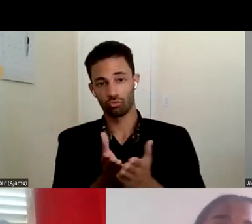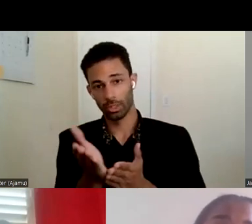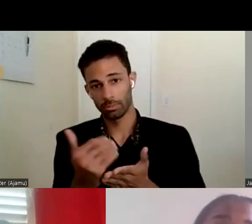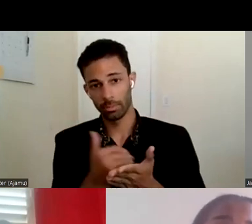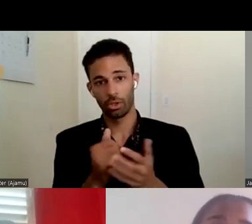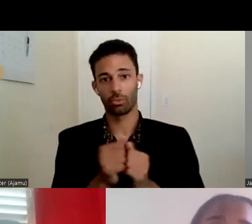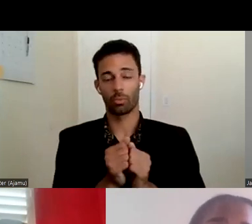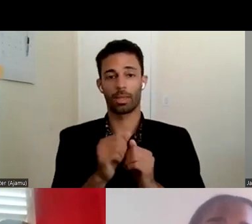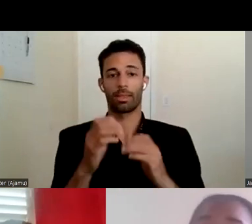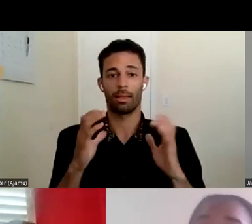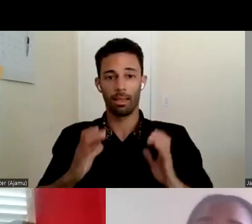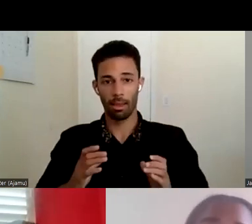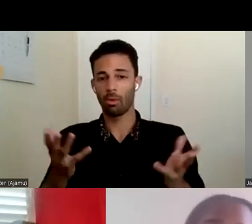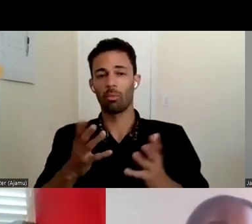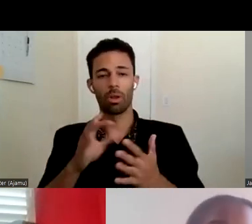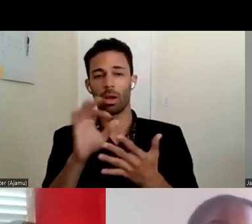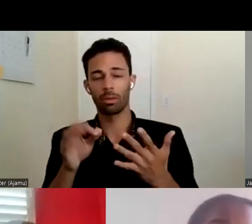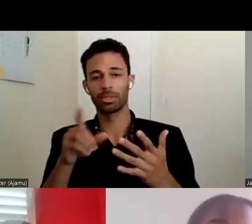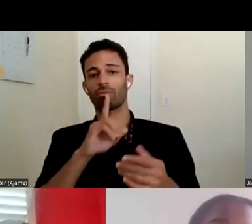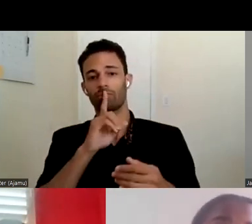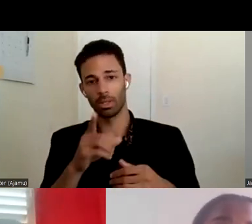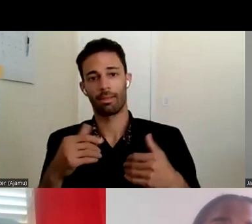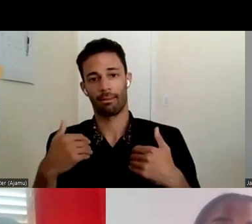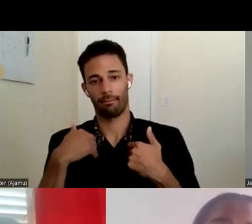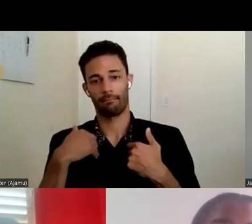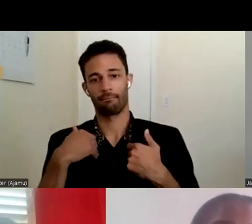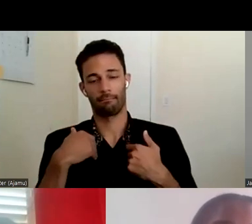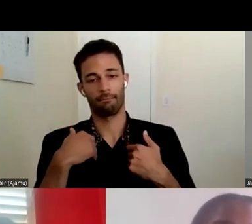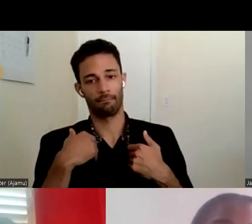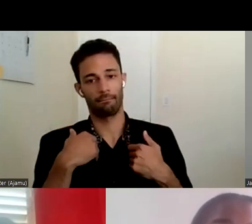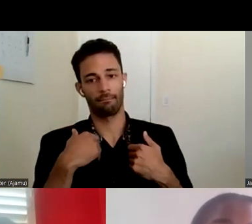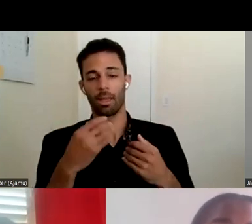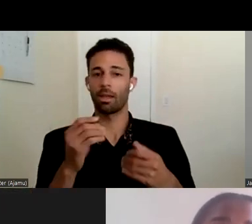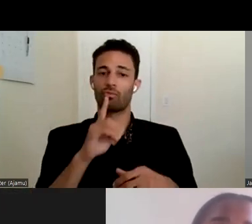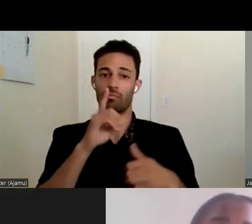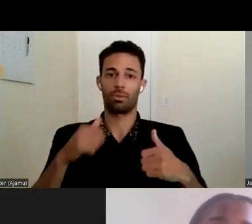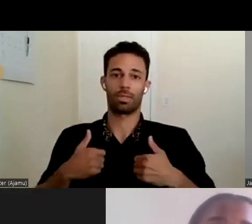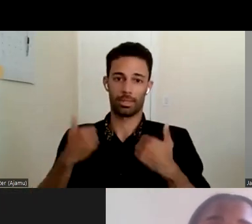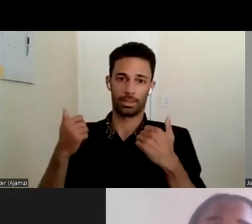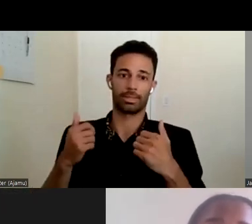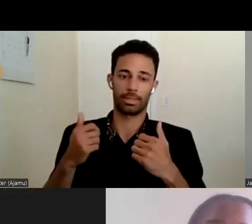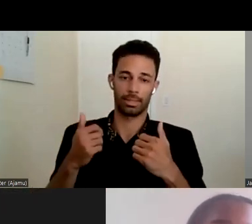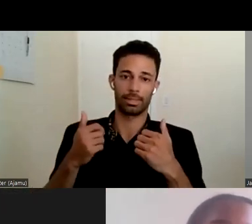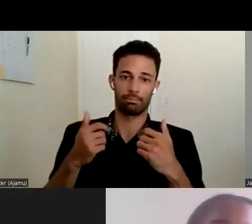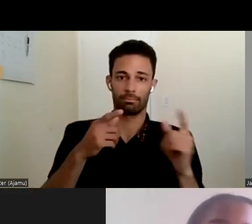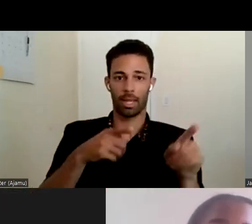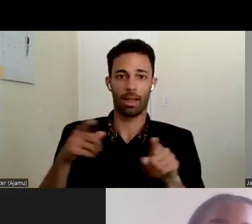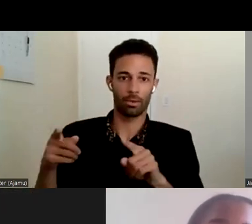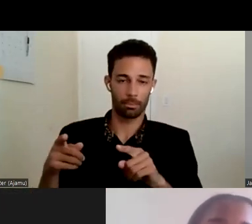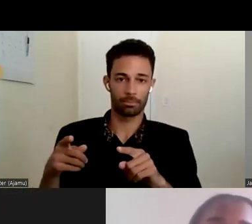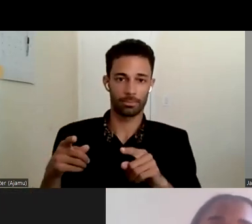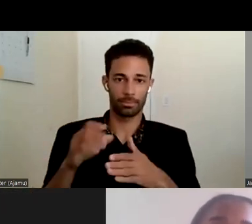about like what are the options that they actually have and what are the realistic outcomes for them is going to be really important